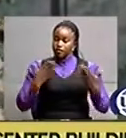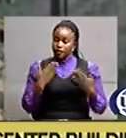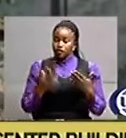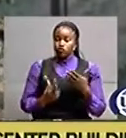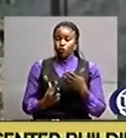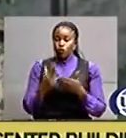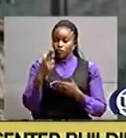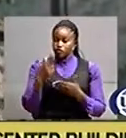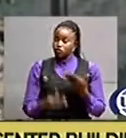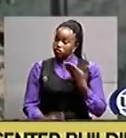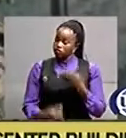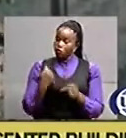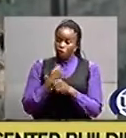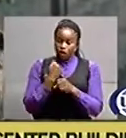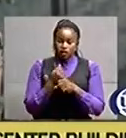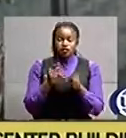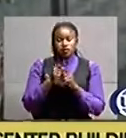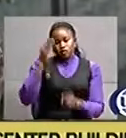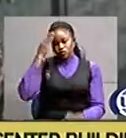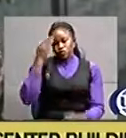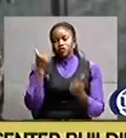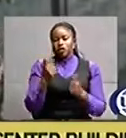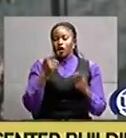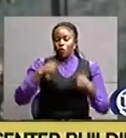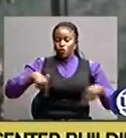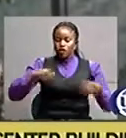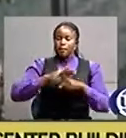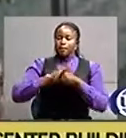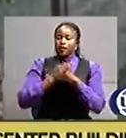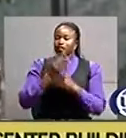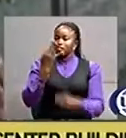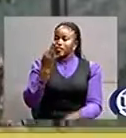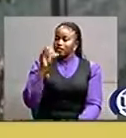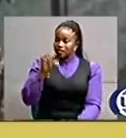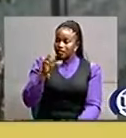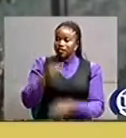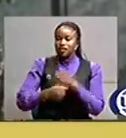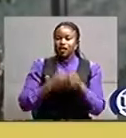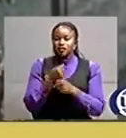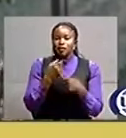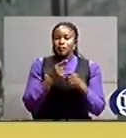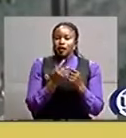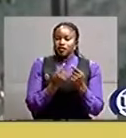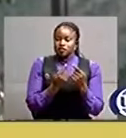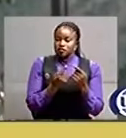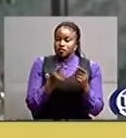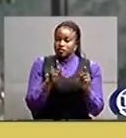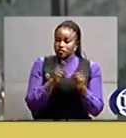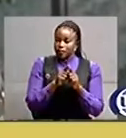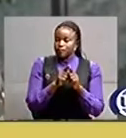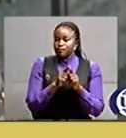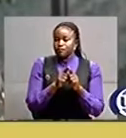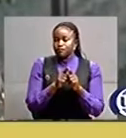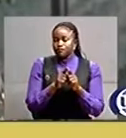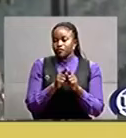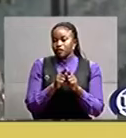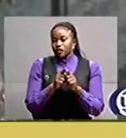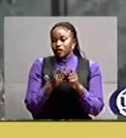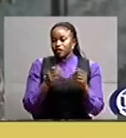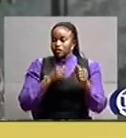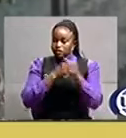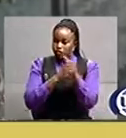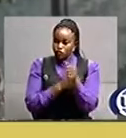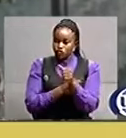and to know that as we make 39 years our kitchen of peace support operations is now